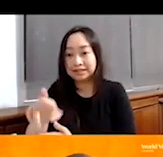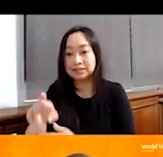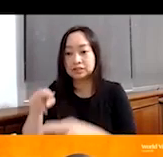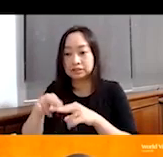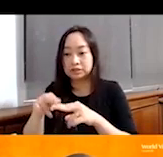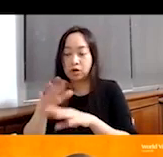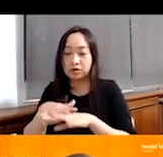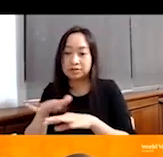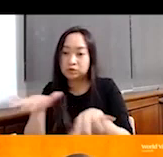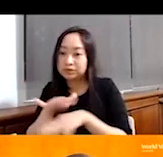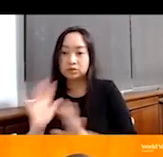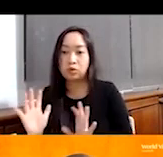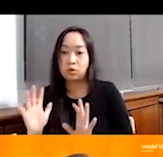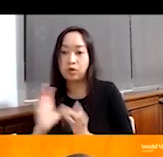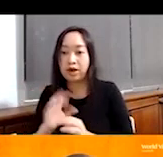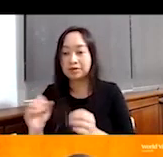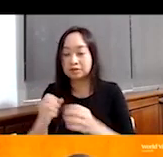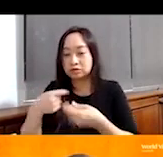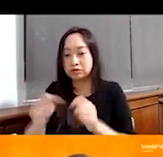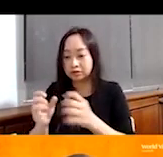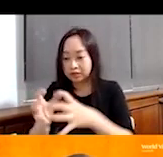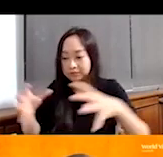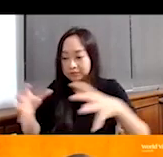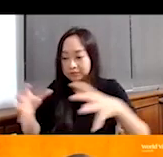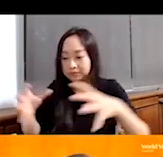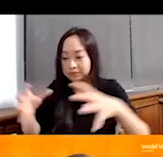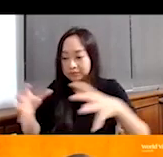And they try to expand classroom space with that.